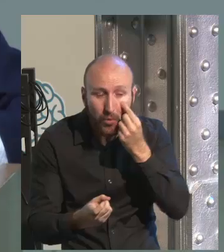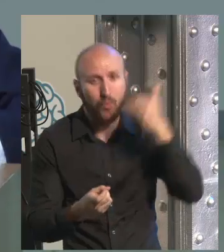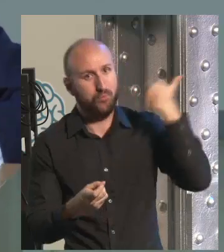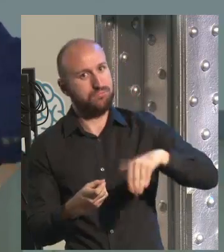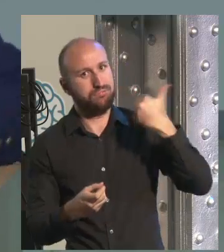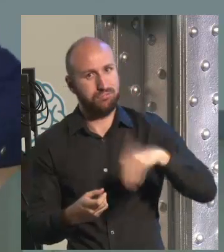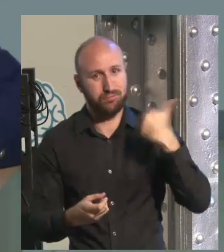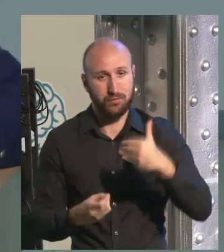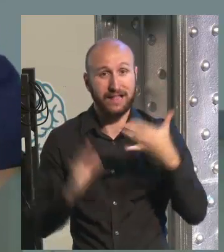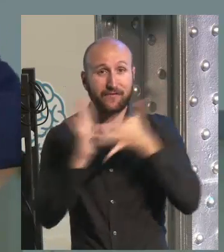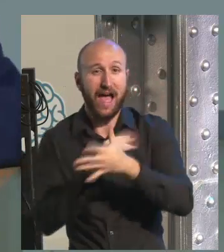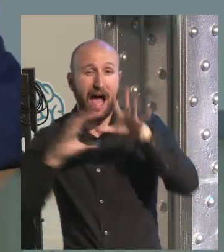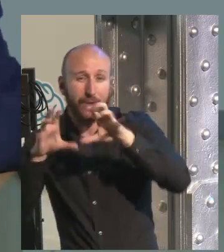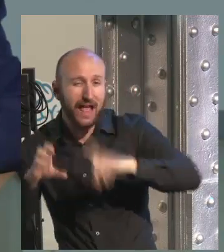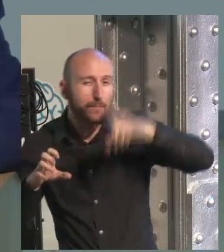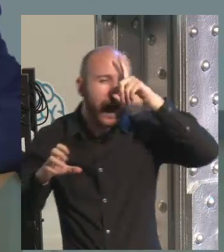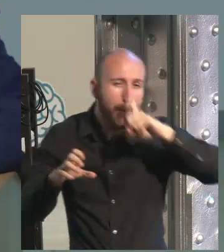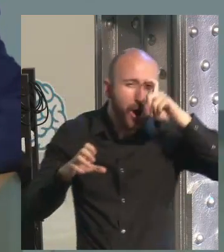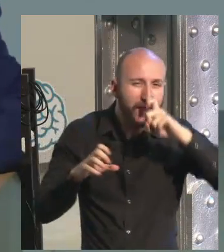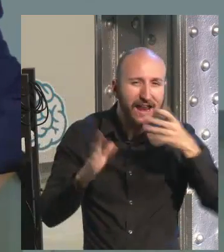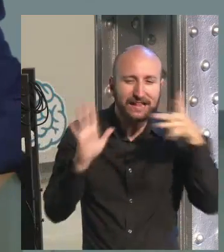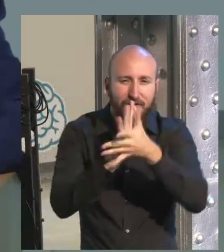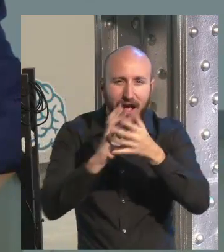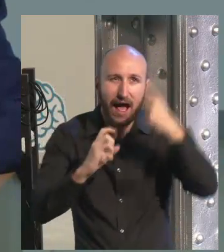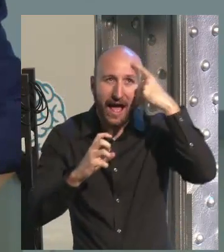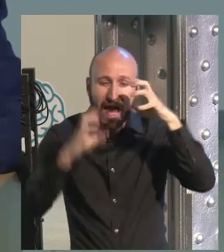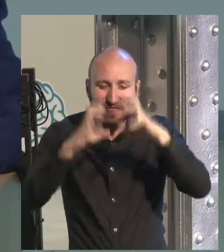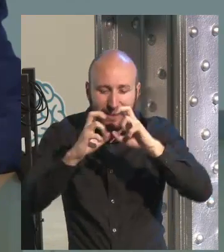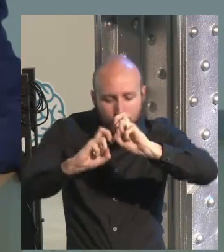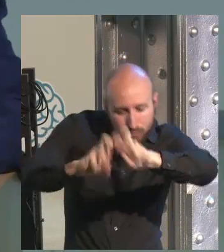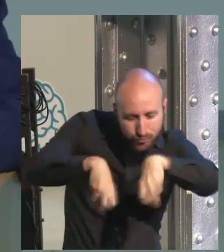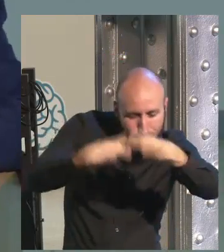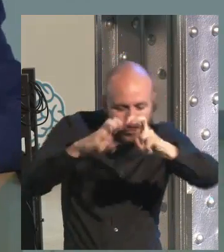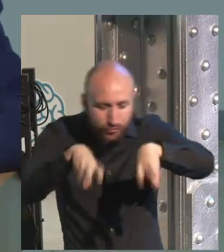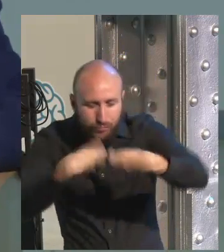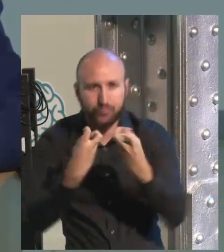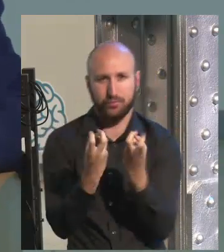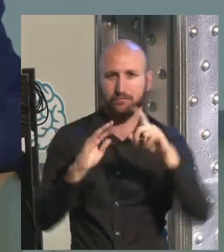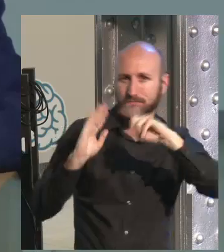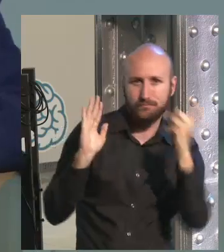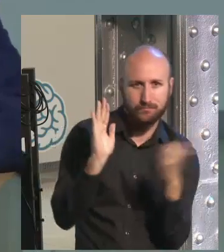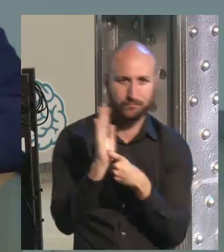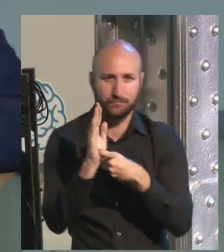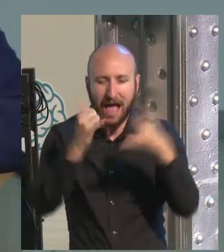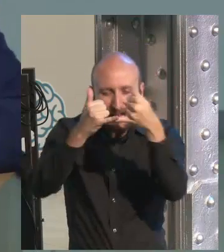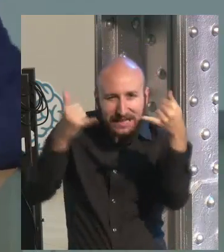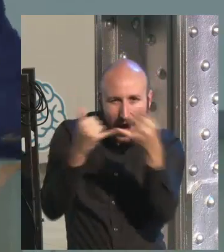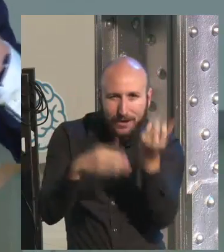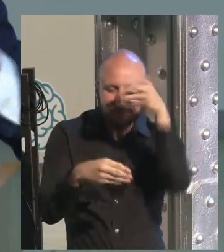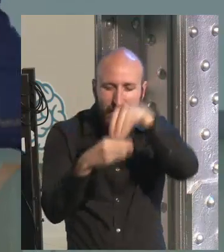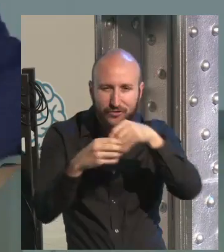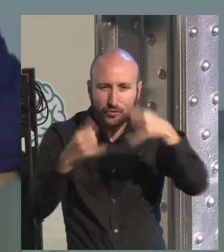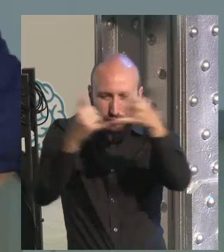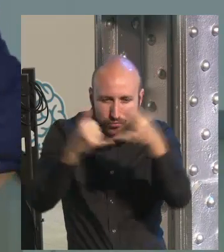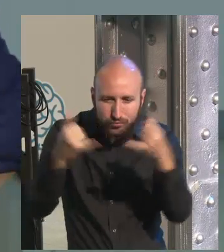teacher when you present him with this theory and he says, Oh my goodness, if I had